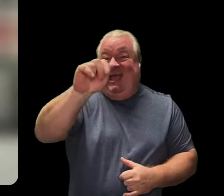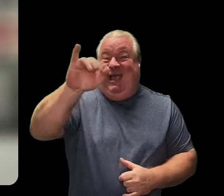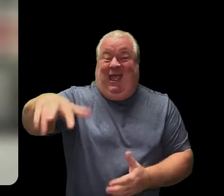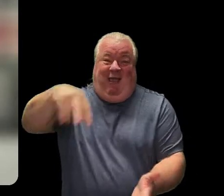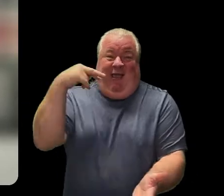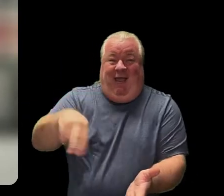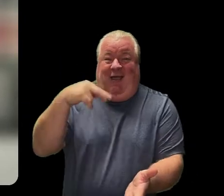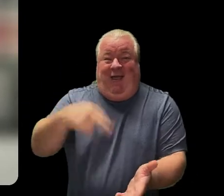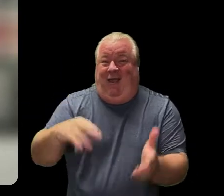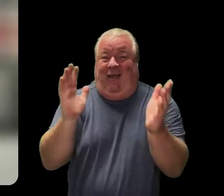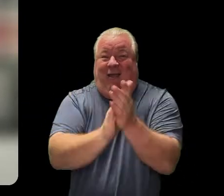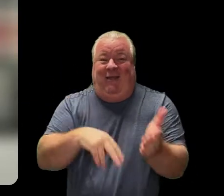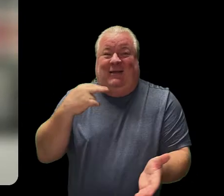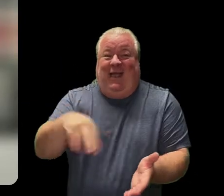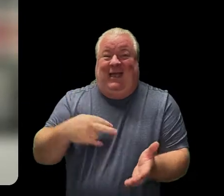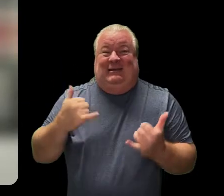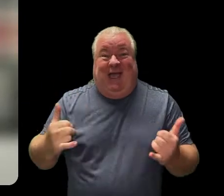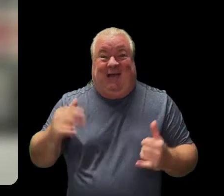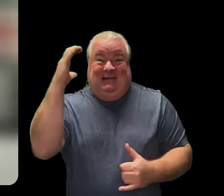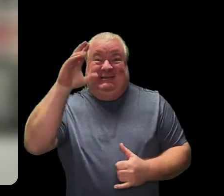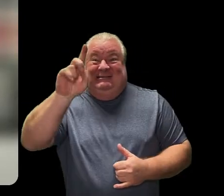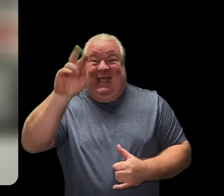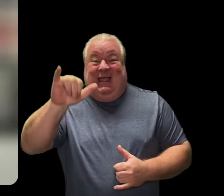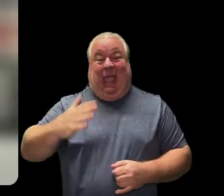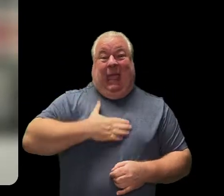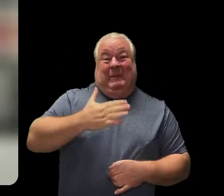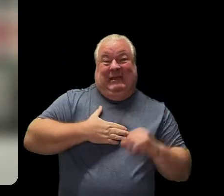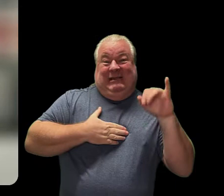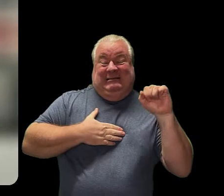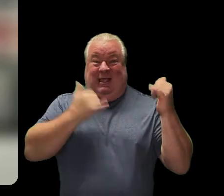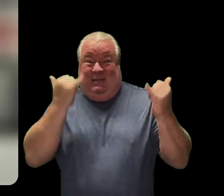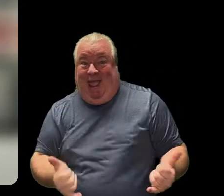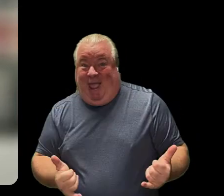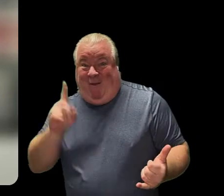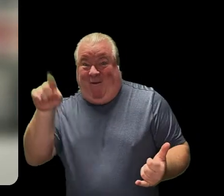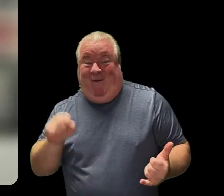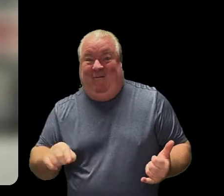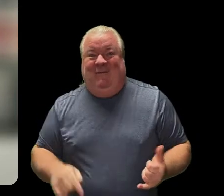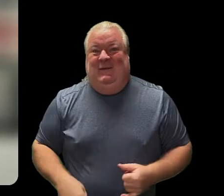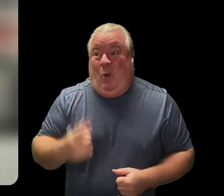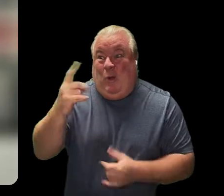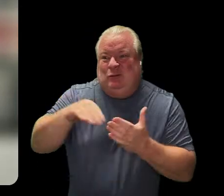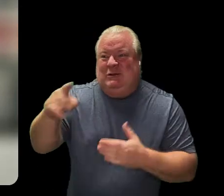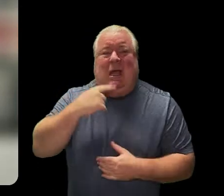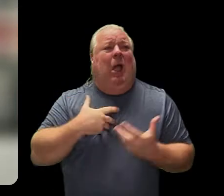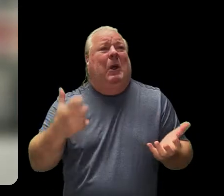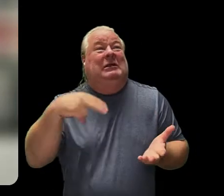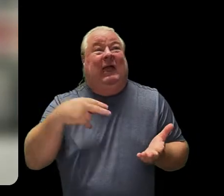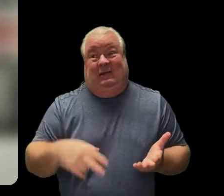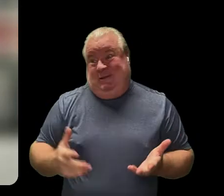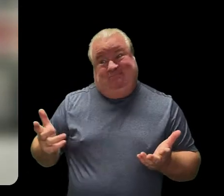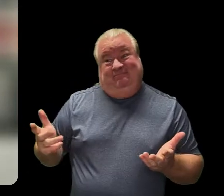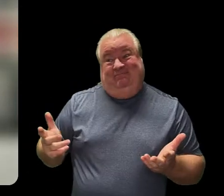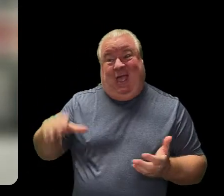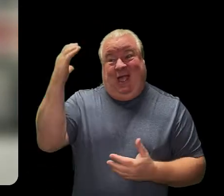one scholar was telling me that she wants to have a dance. So I hope she's going to be dancing tomorrow. We are going to